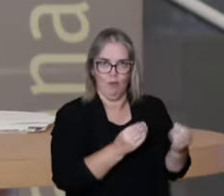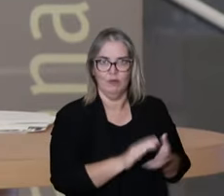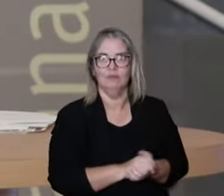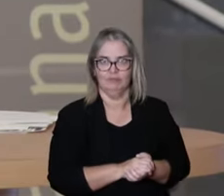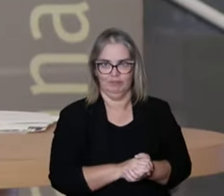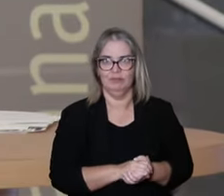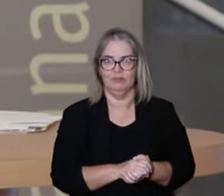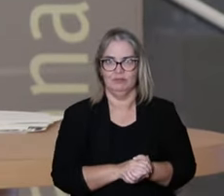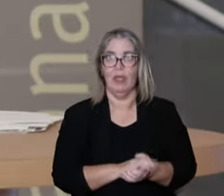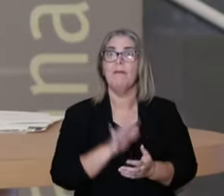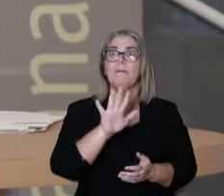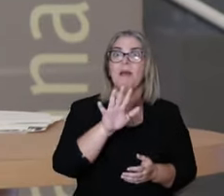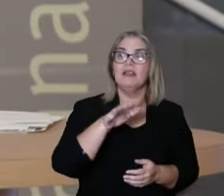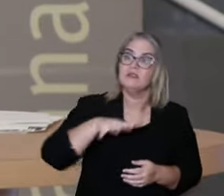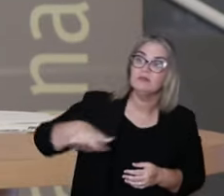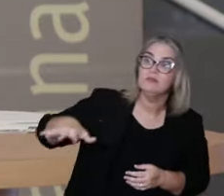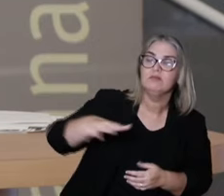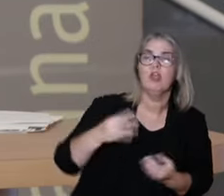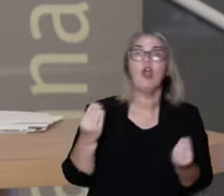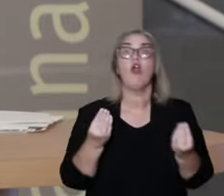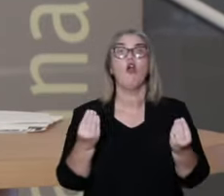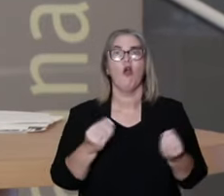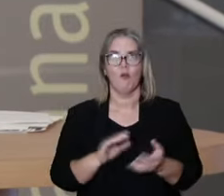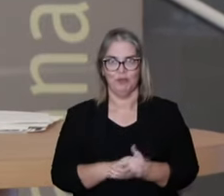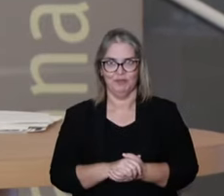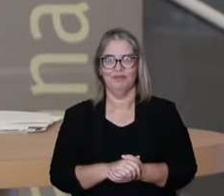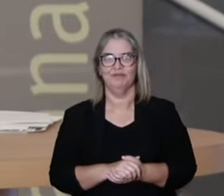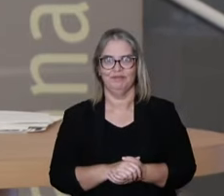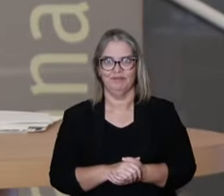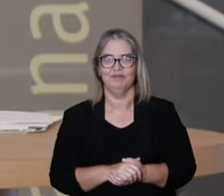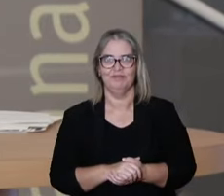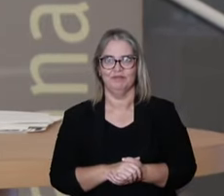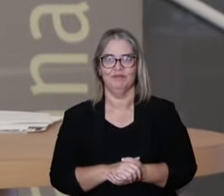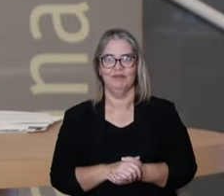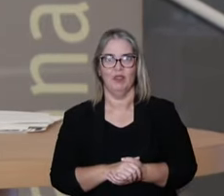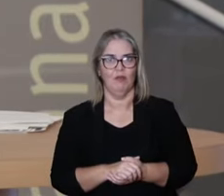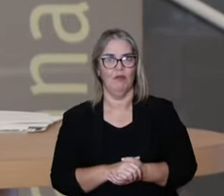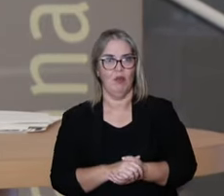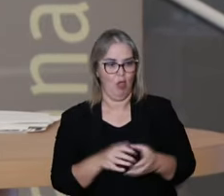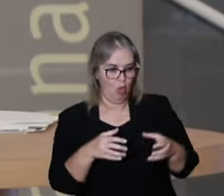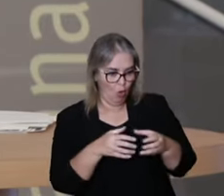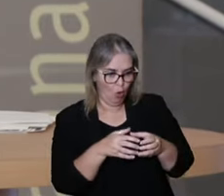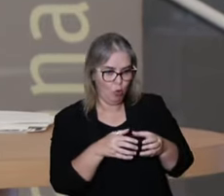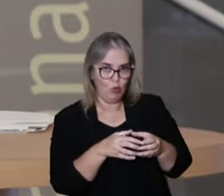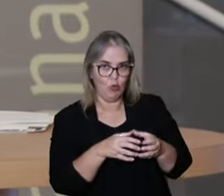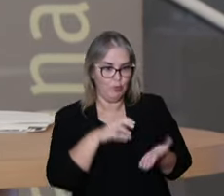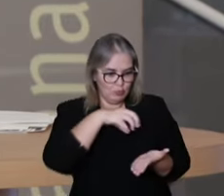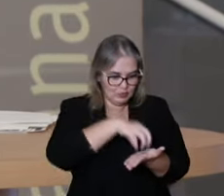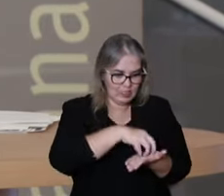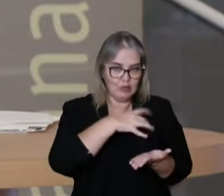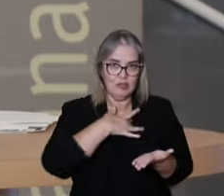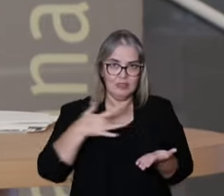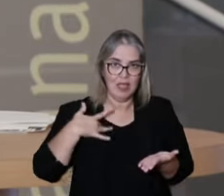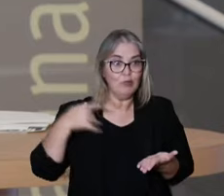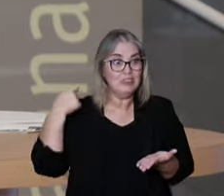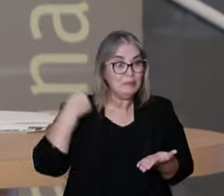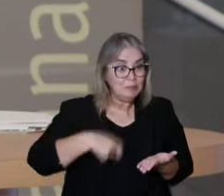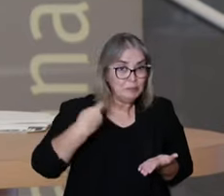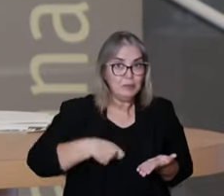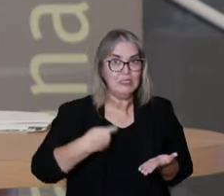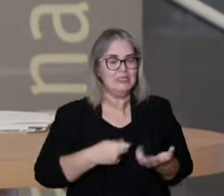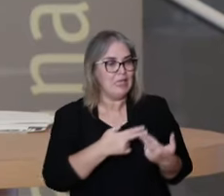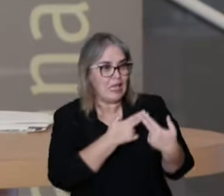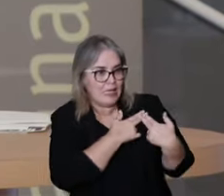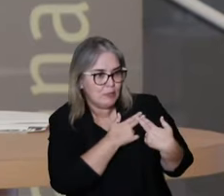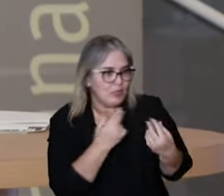an opposite point to what happens in the rest of the system. And that's why they have tasks that are